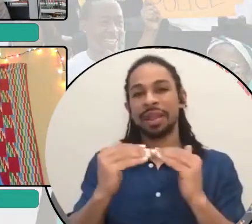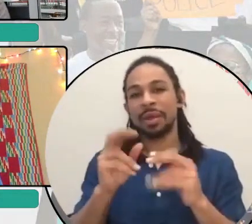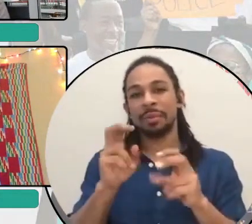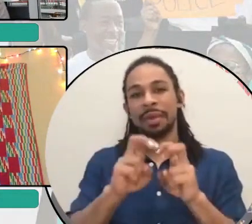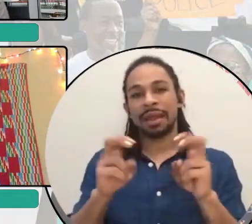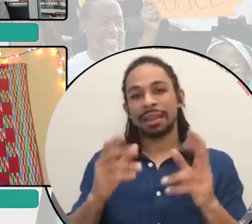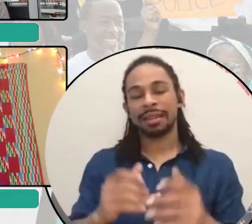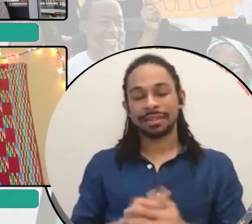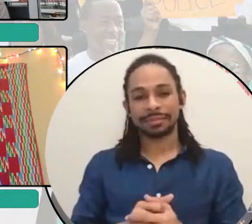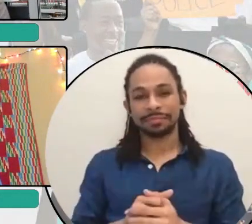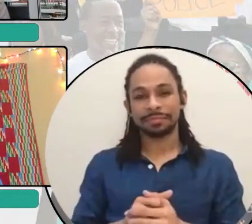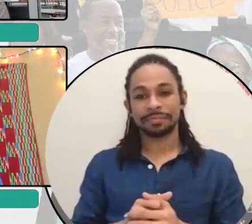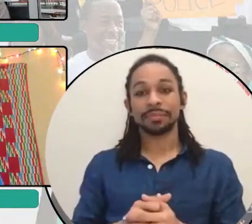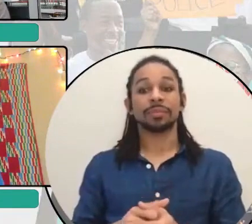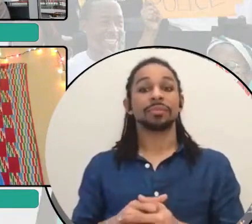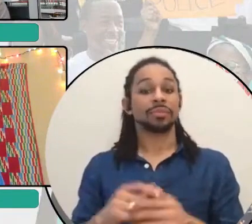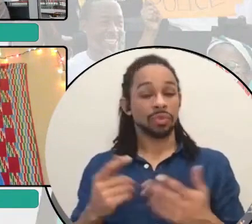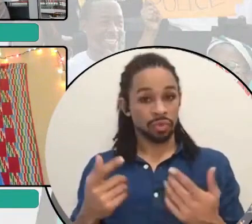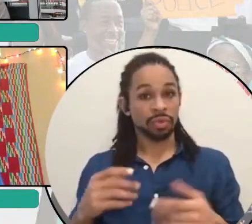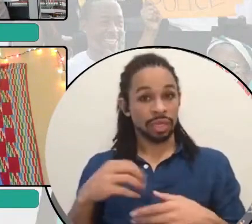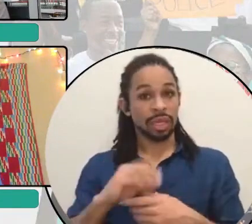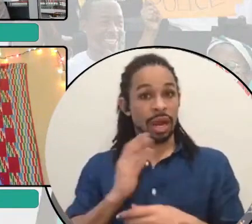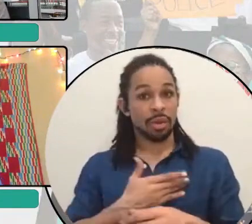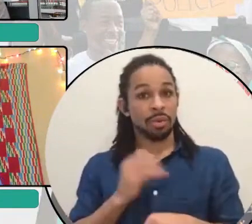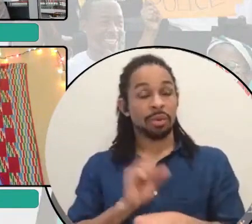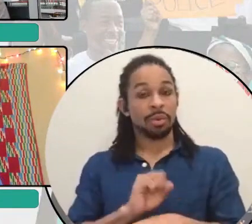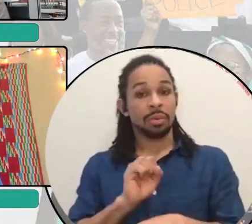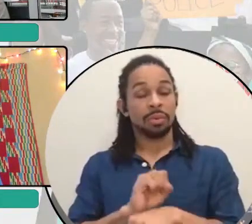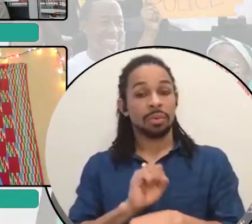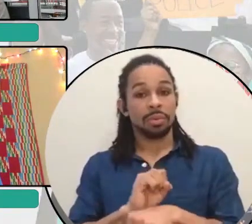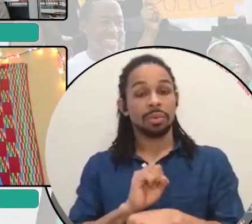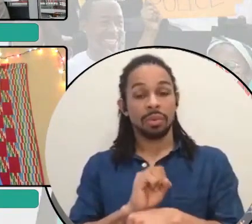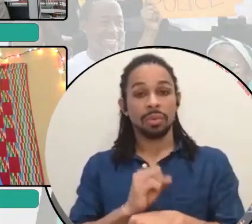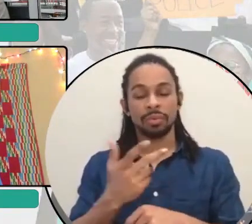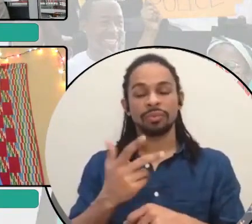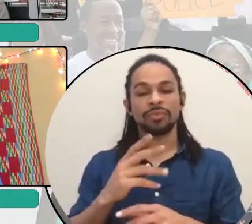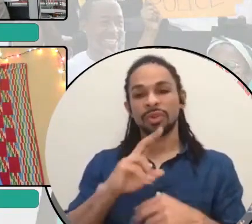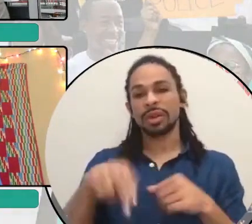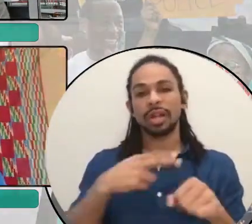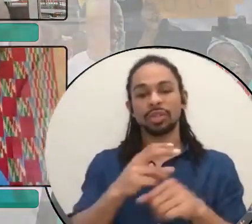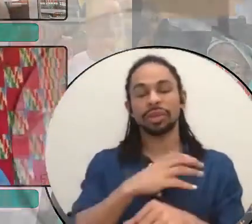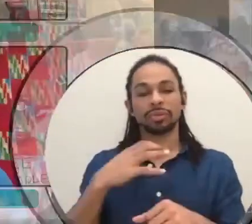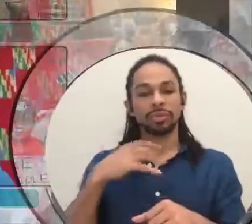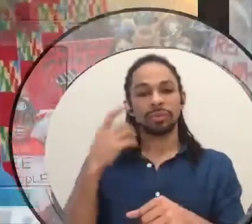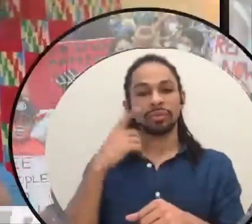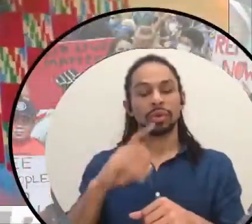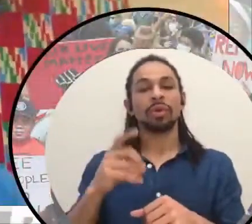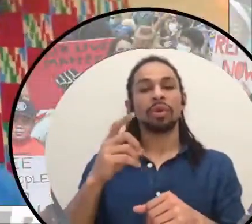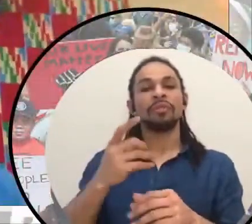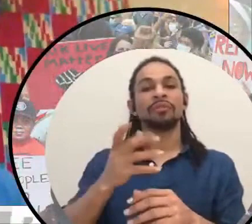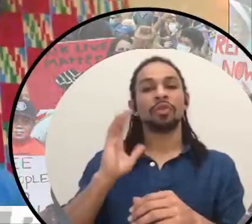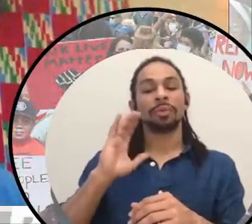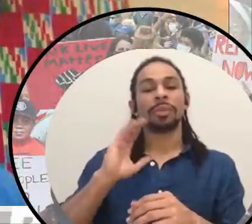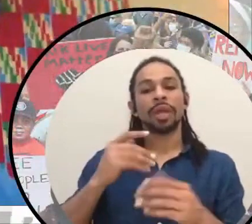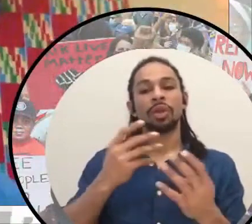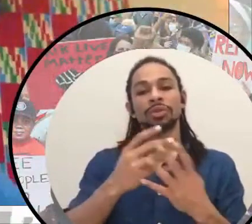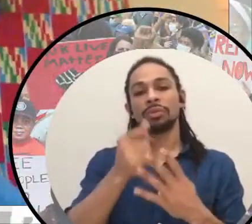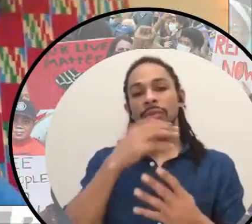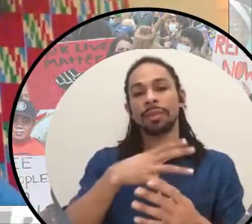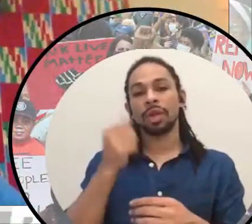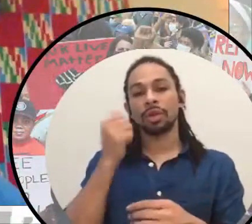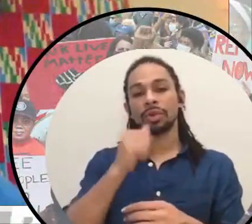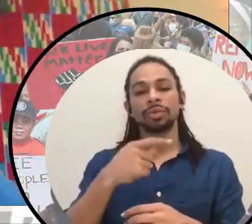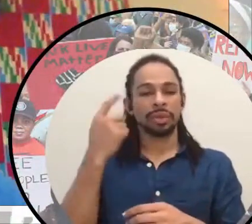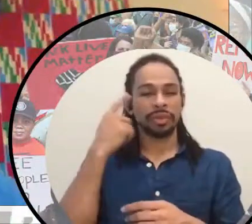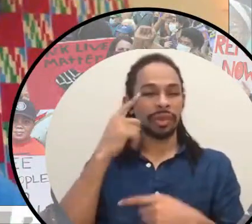In our work at the National Council for Incarcerated and Formerly Incarcerated Women and Girls, we're thinking about abolition a